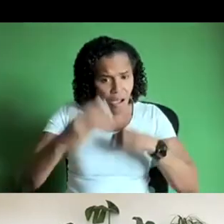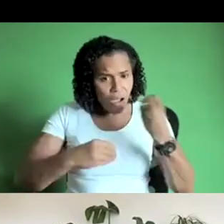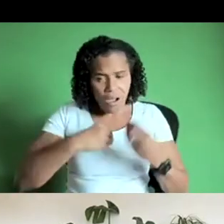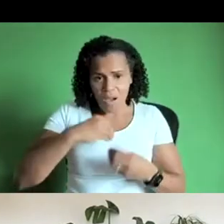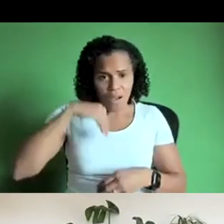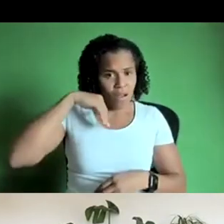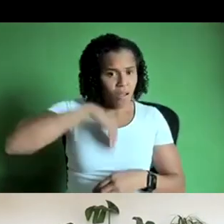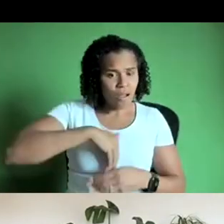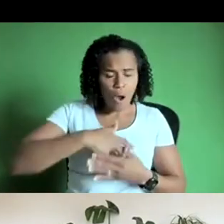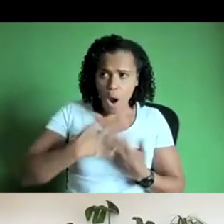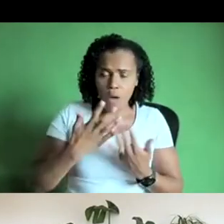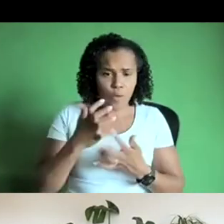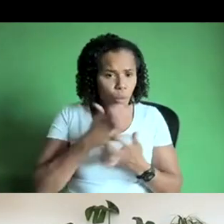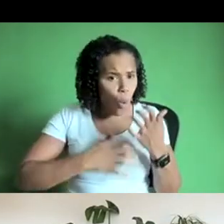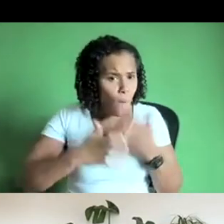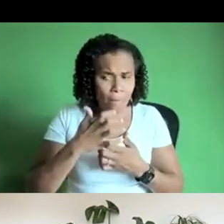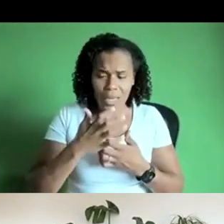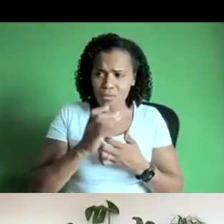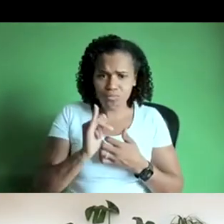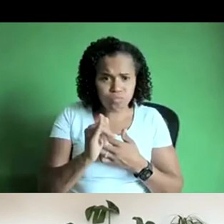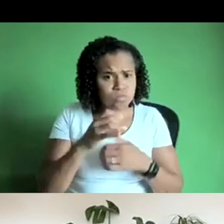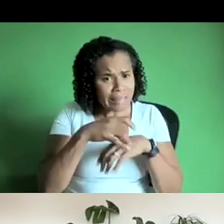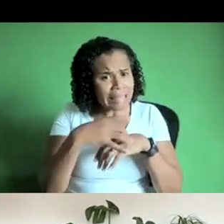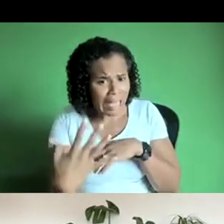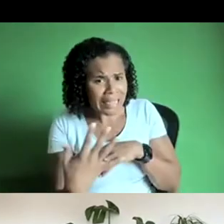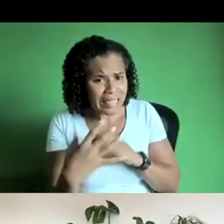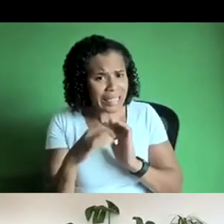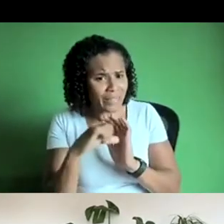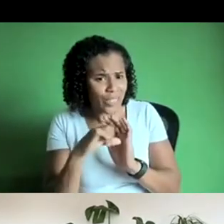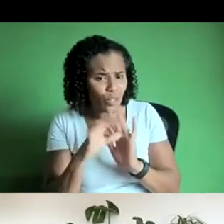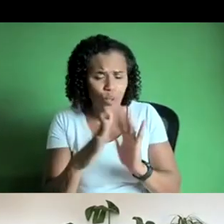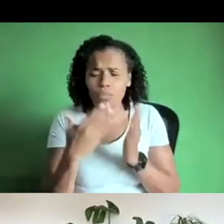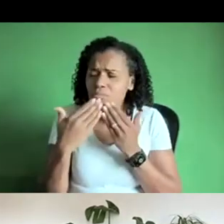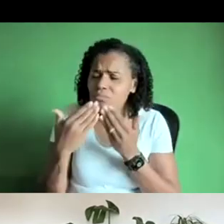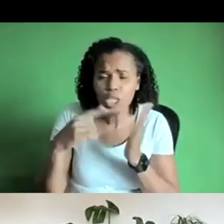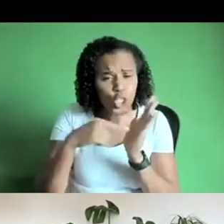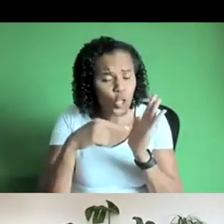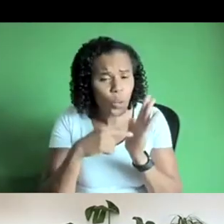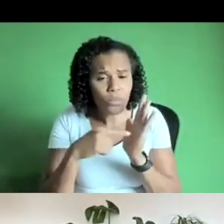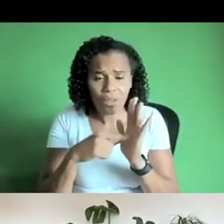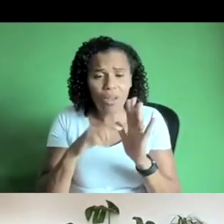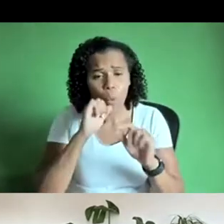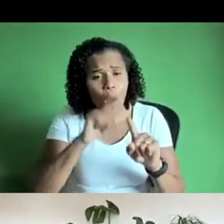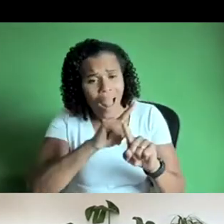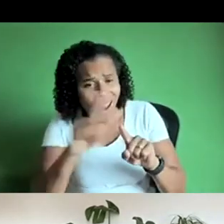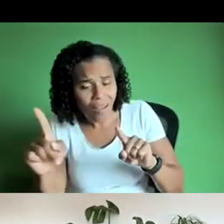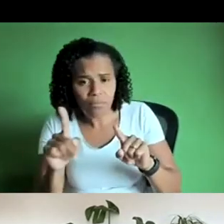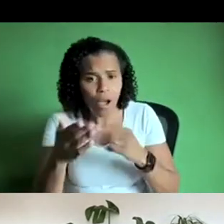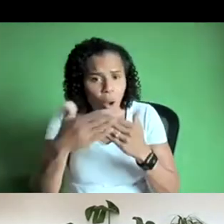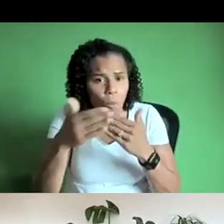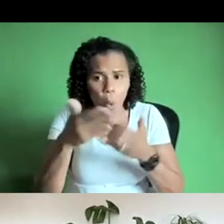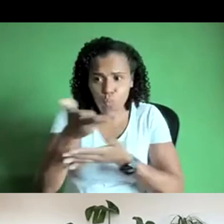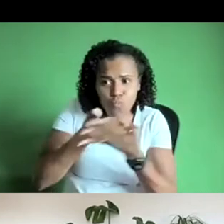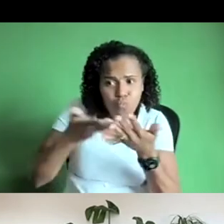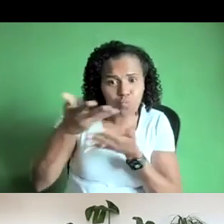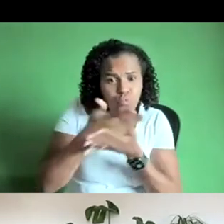and kind of personal uh issues we're going to come back thompson um so i'm sure we'll we'll be able to touch on these themes a bit more but